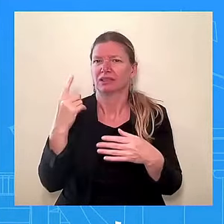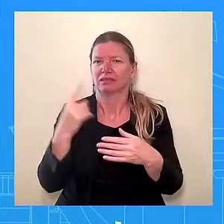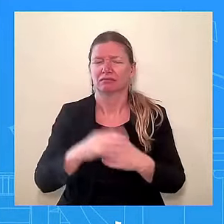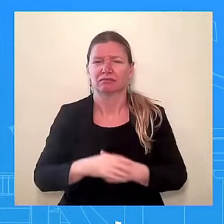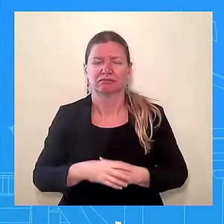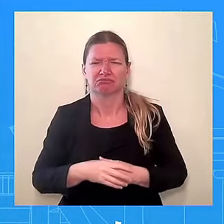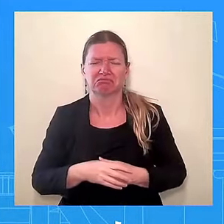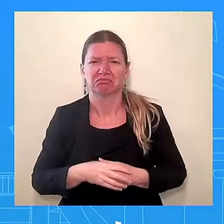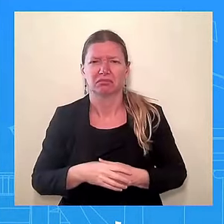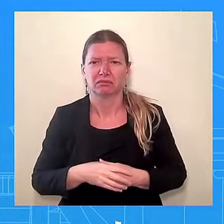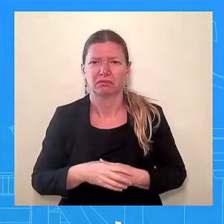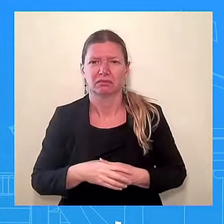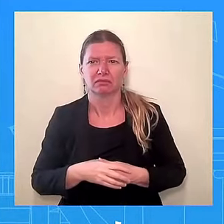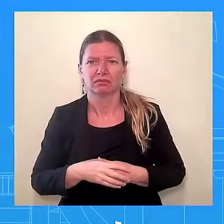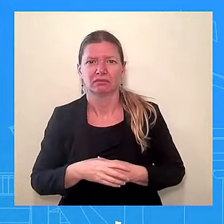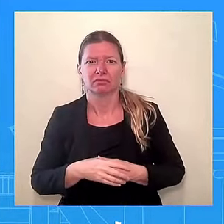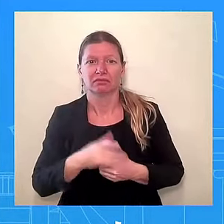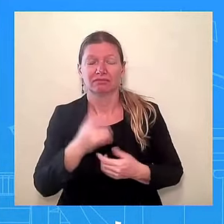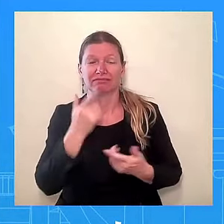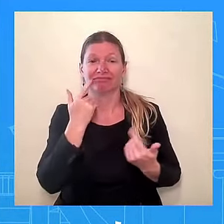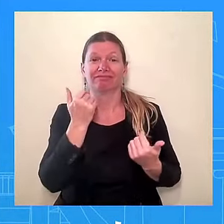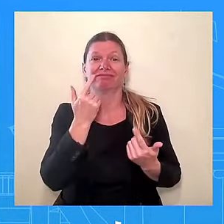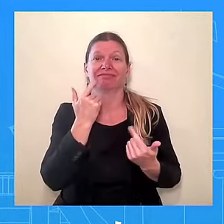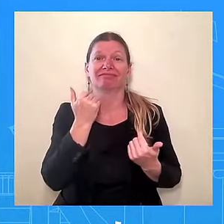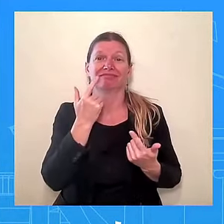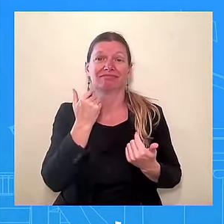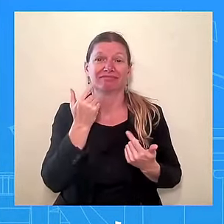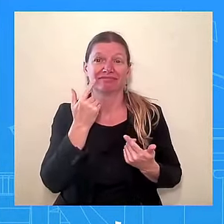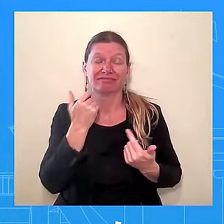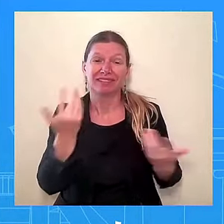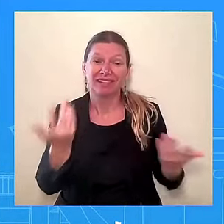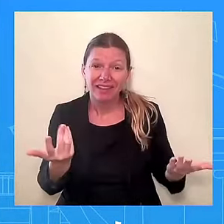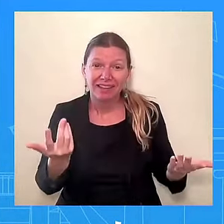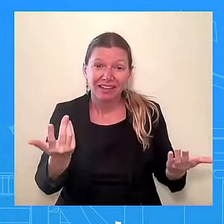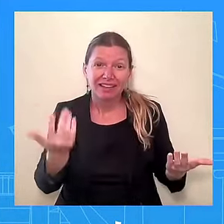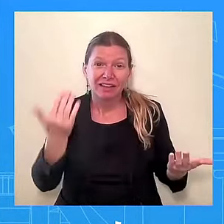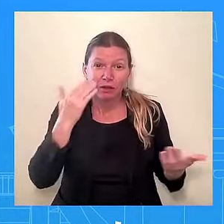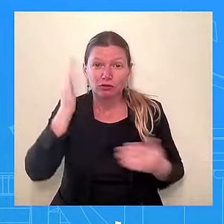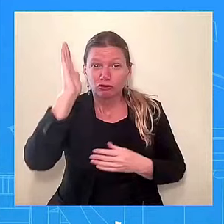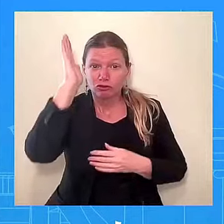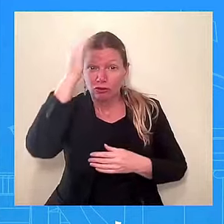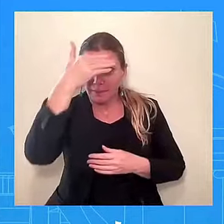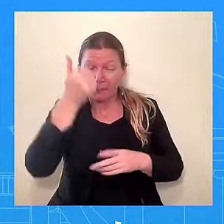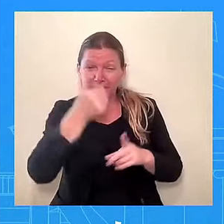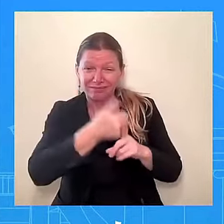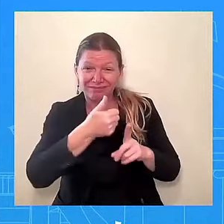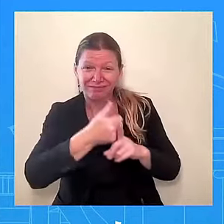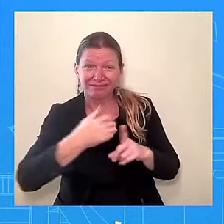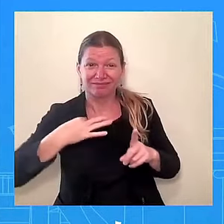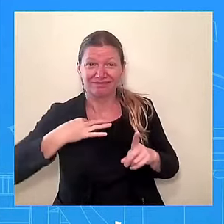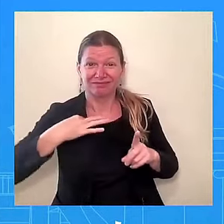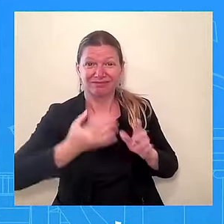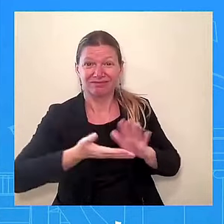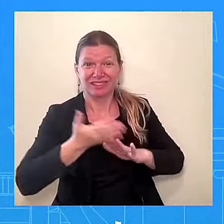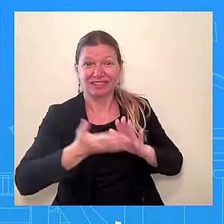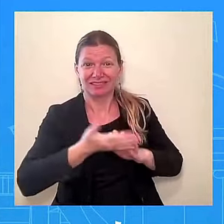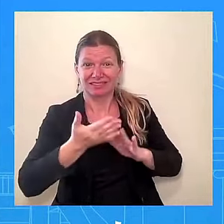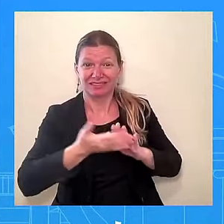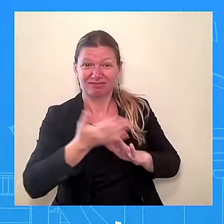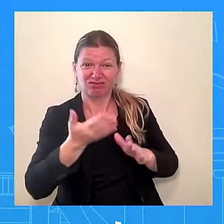He is a candidate, so I'm going to be super careful. Wait, no, no, no, hold on, hold on. I have more to say. I certainly have more to say.